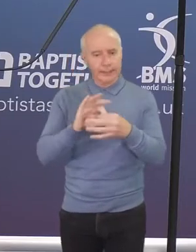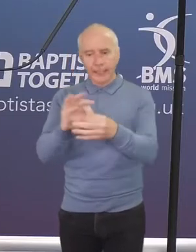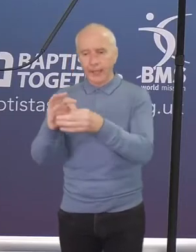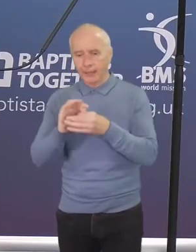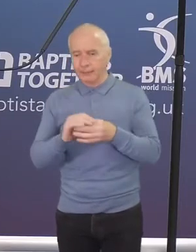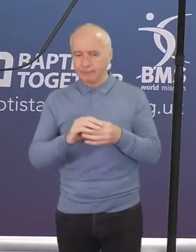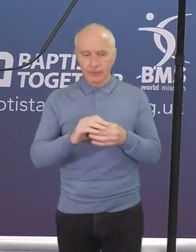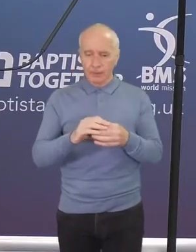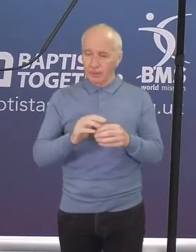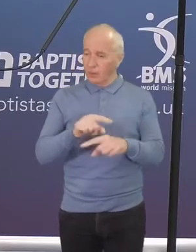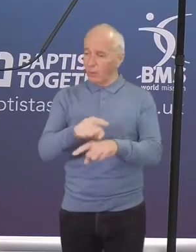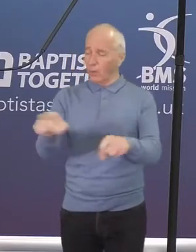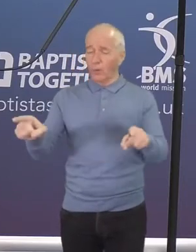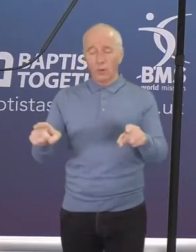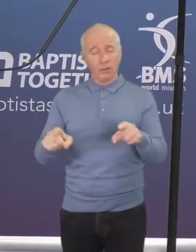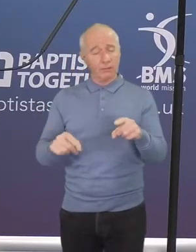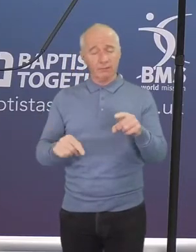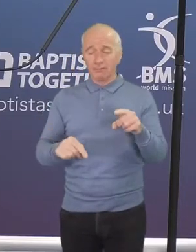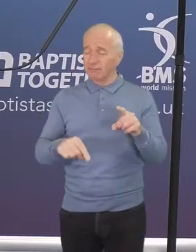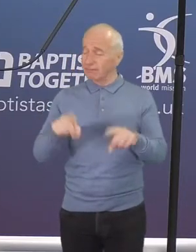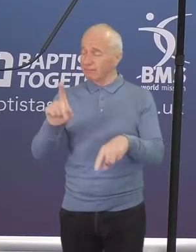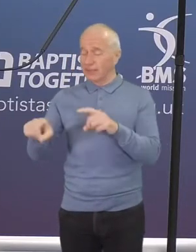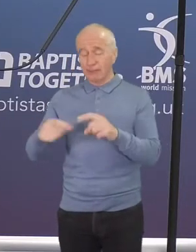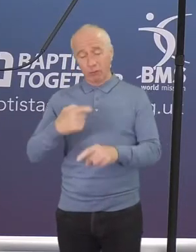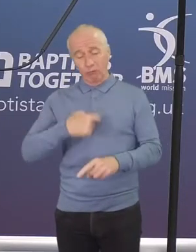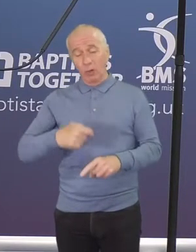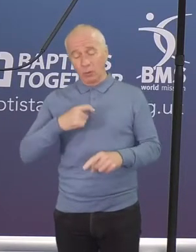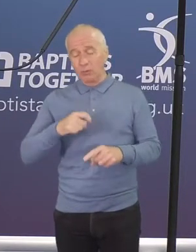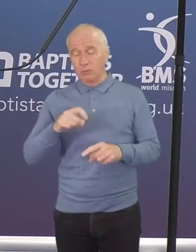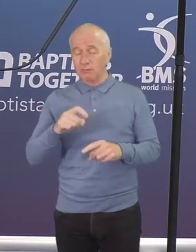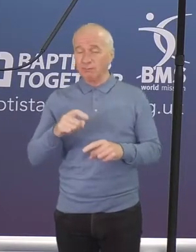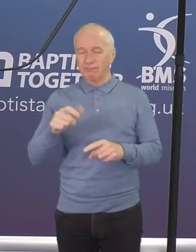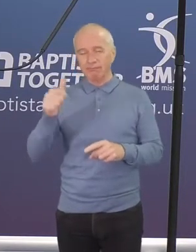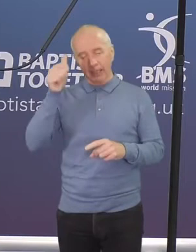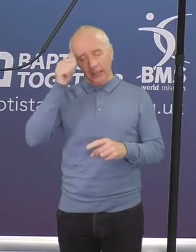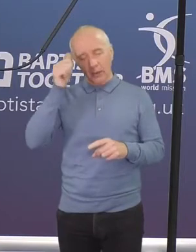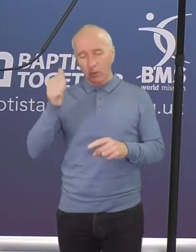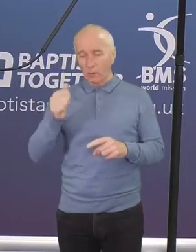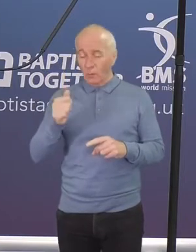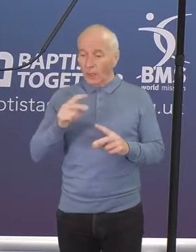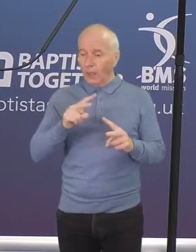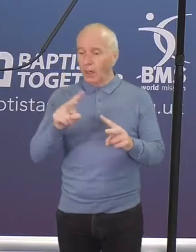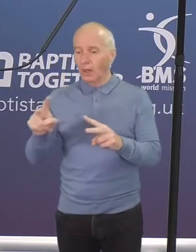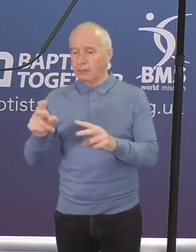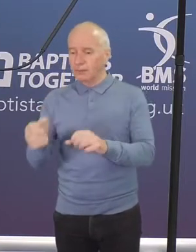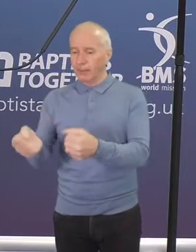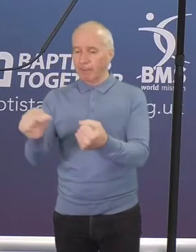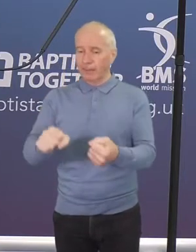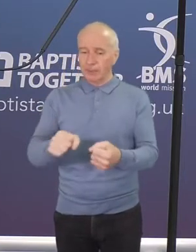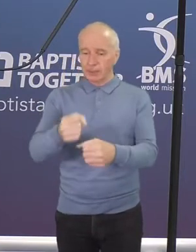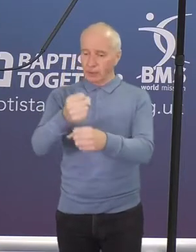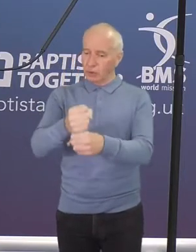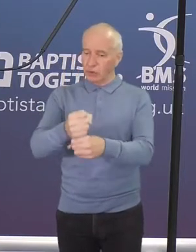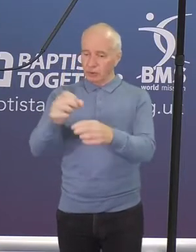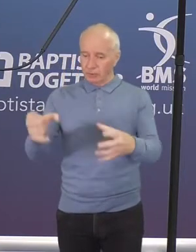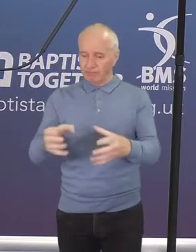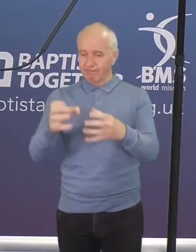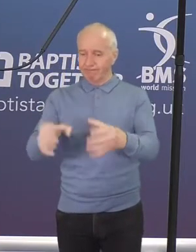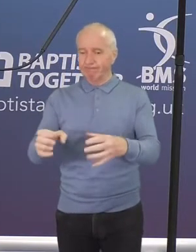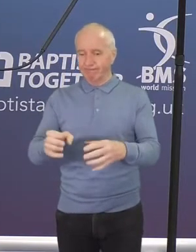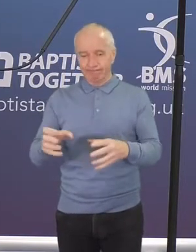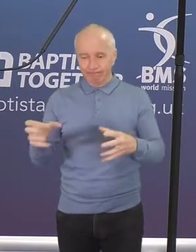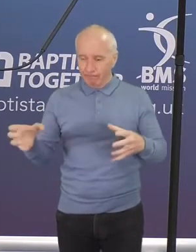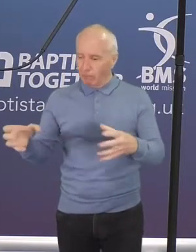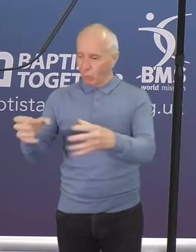roles, we'll see our Baptist churches and our Baptist movement able to really serve our neighbours, our